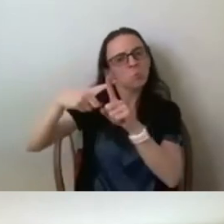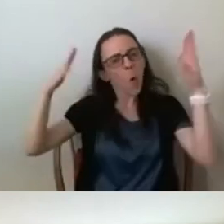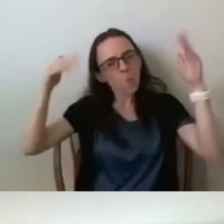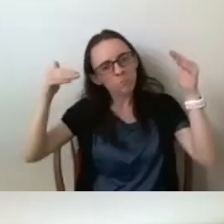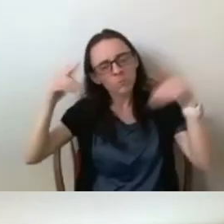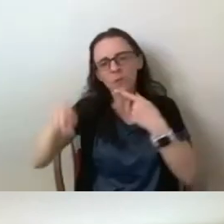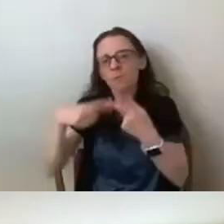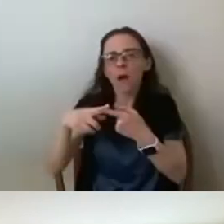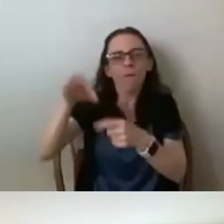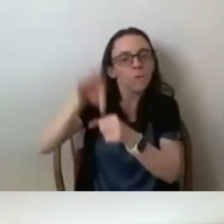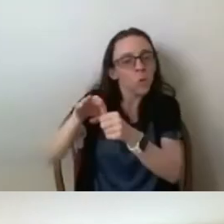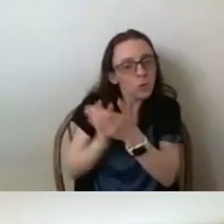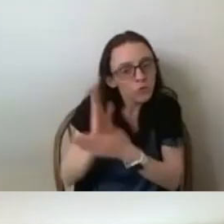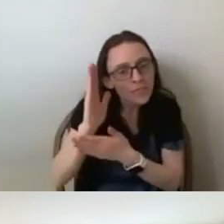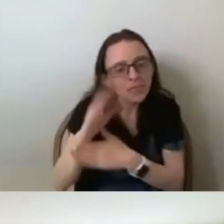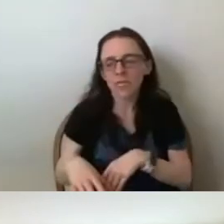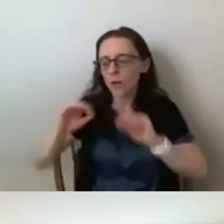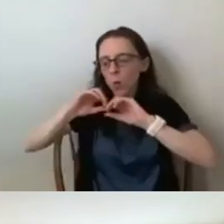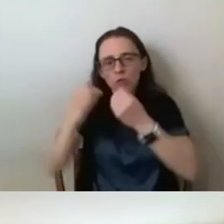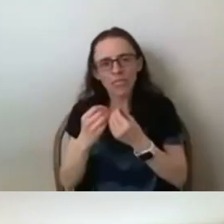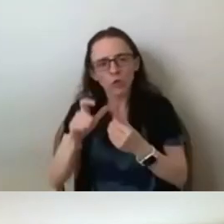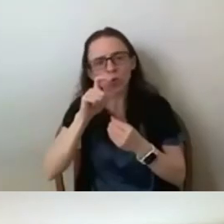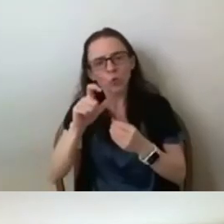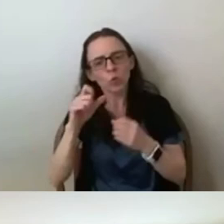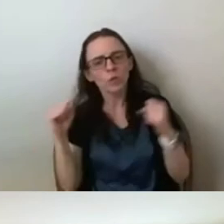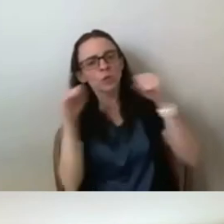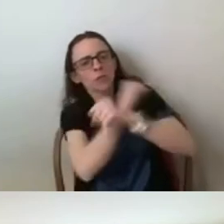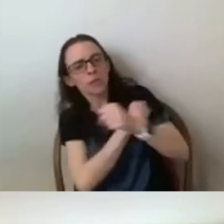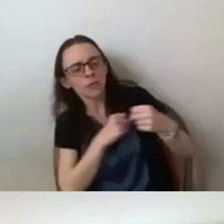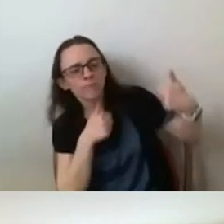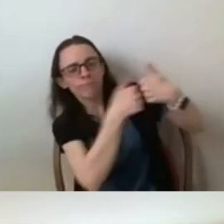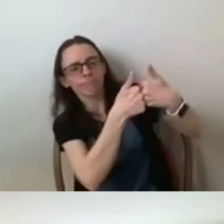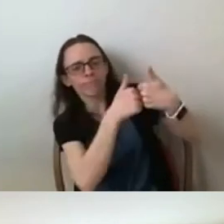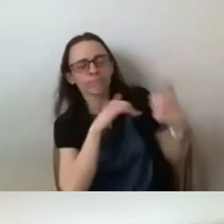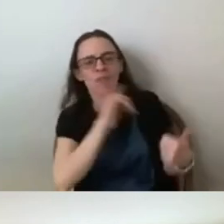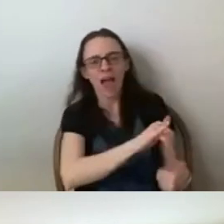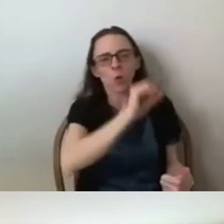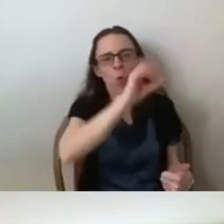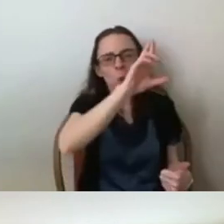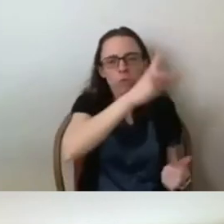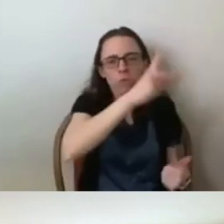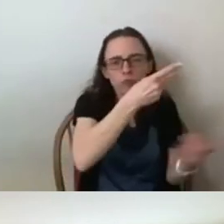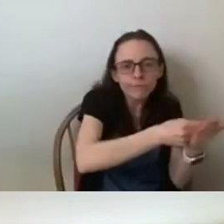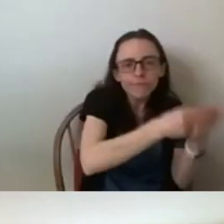organizations in fighting back against the corporate funded efforts that you describe? Yeah, thank you.